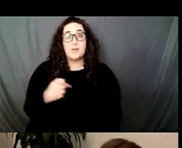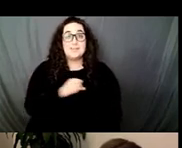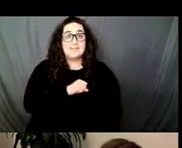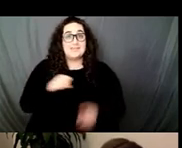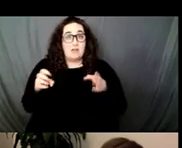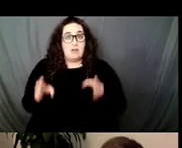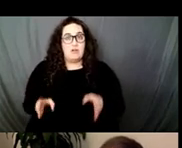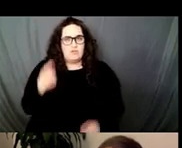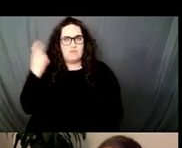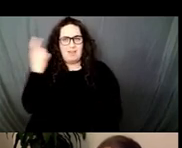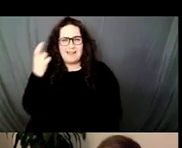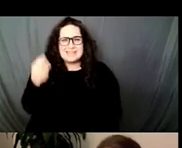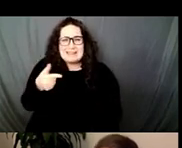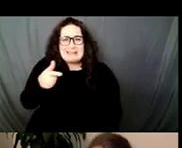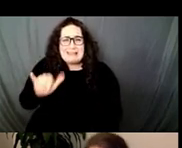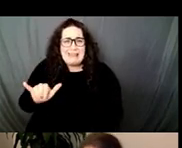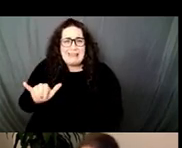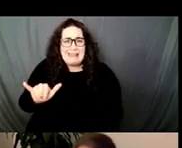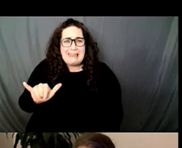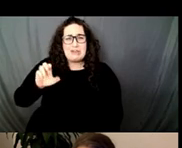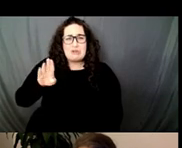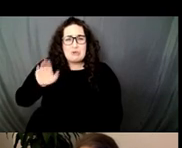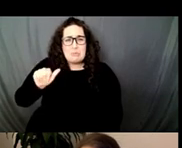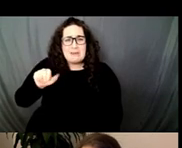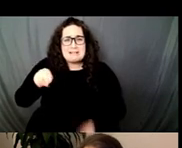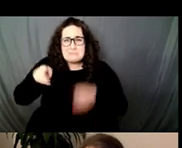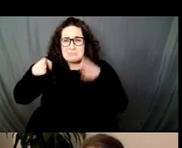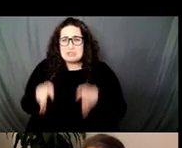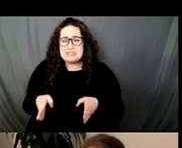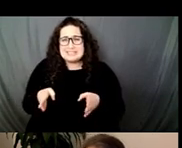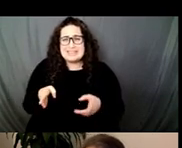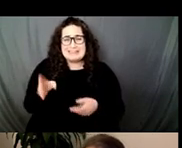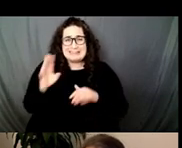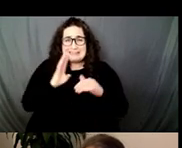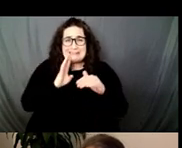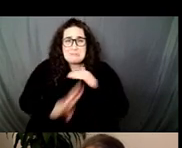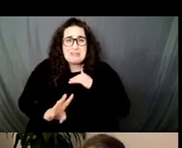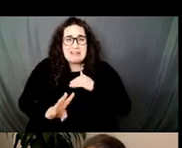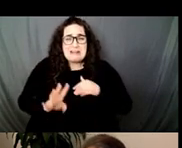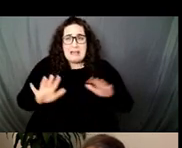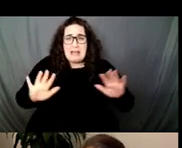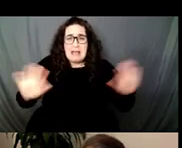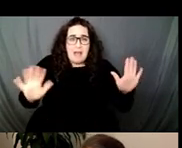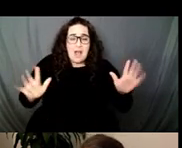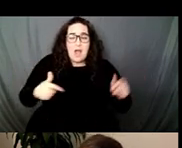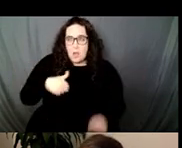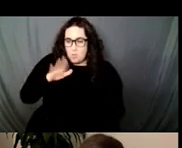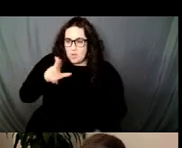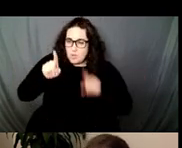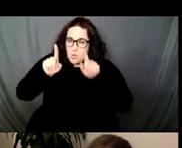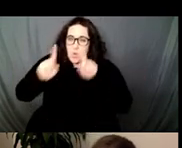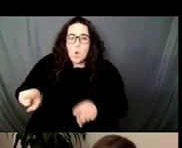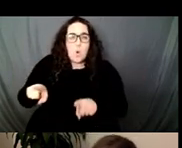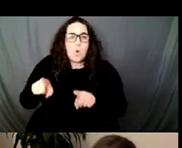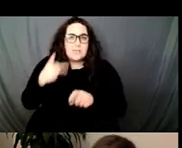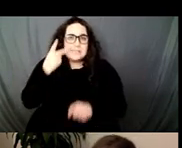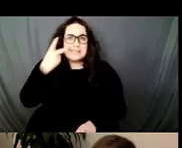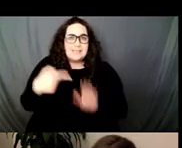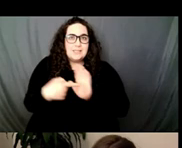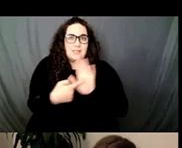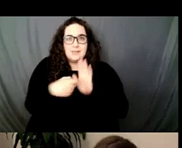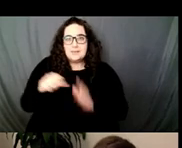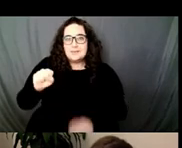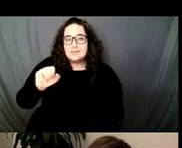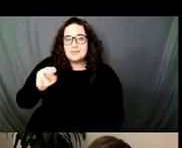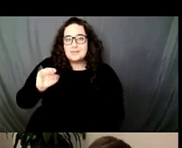was having a show at the Smithsonian, he announced that he would attend the opening as a kind of threat. But the artist happily reflected,